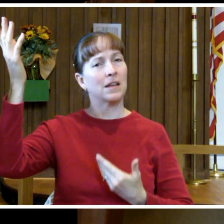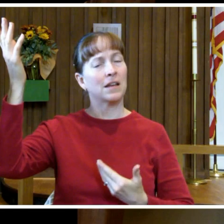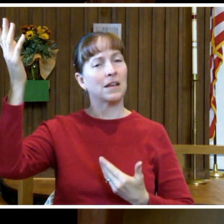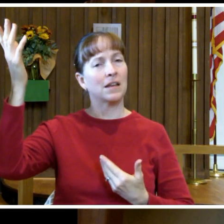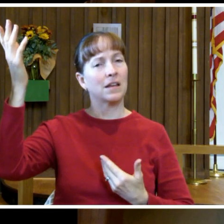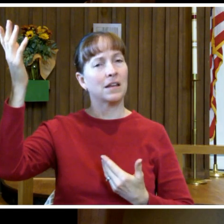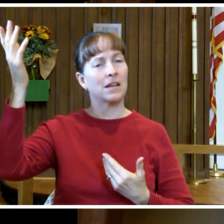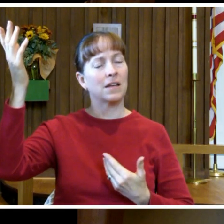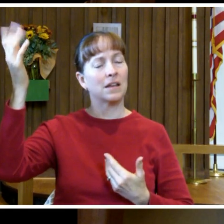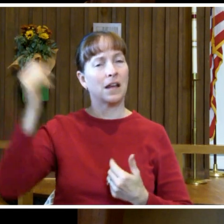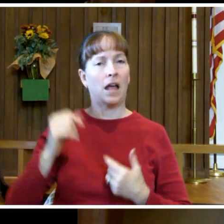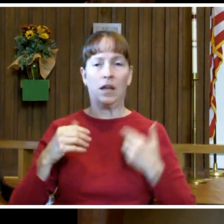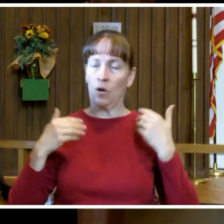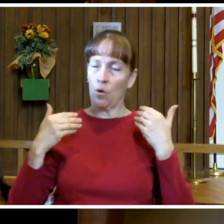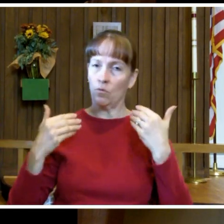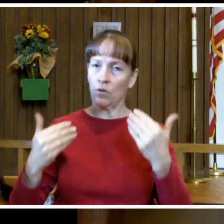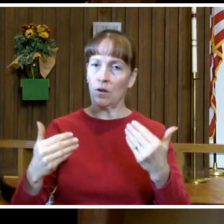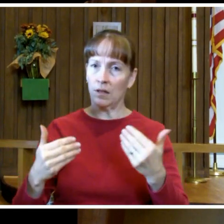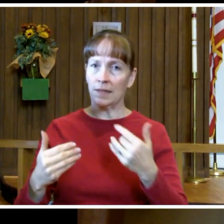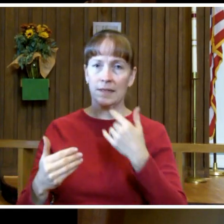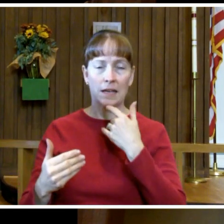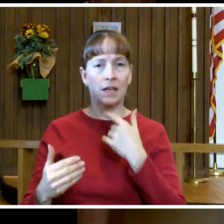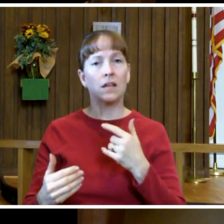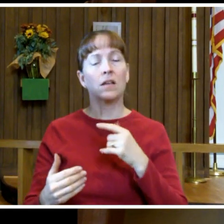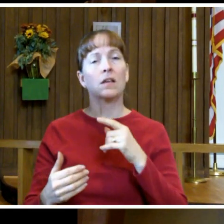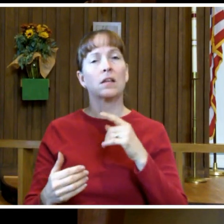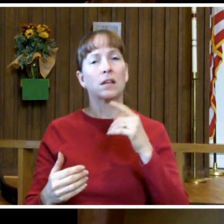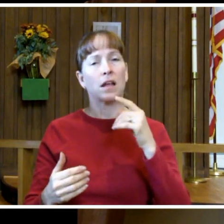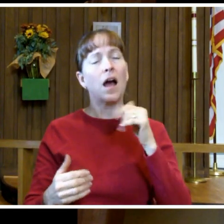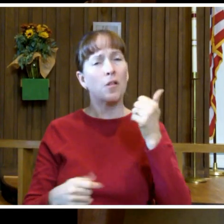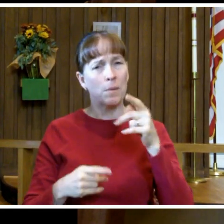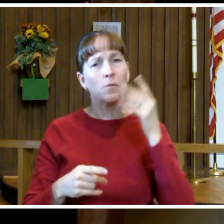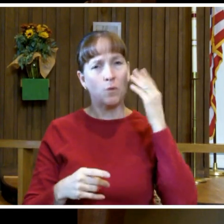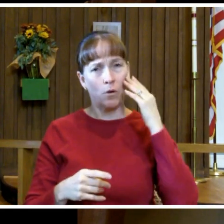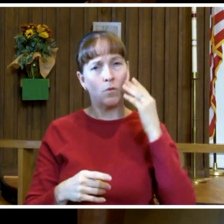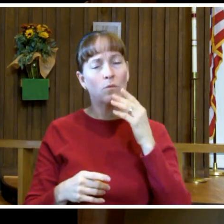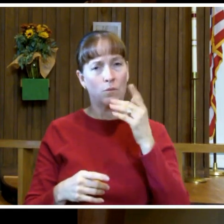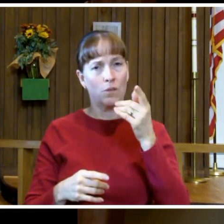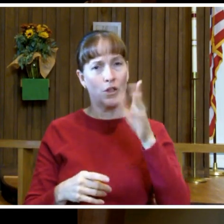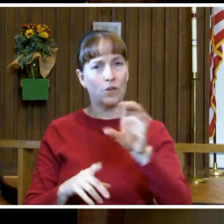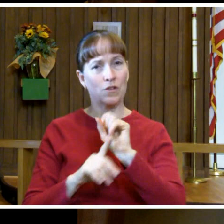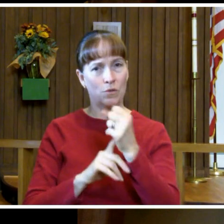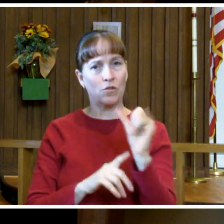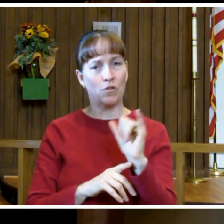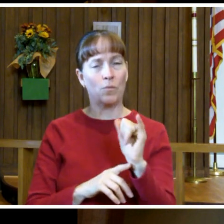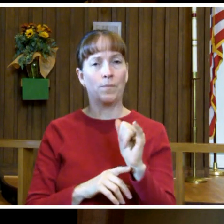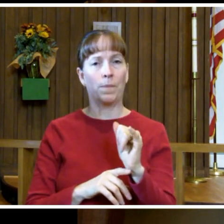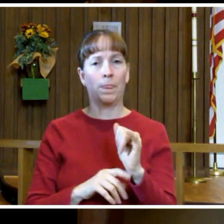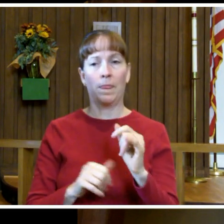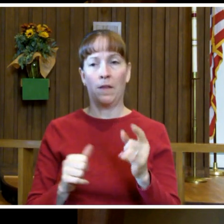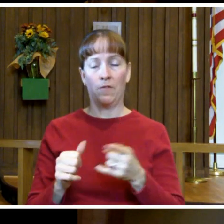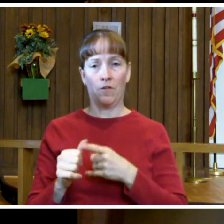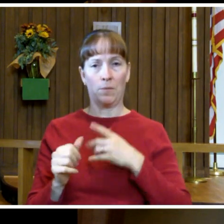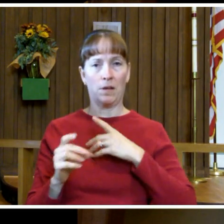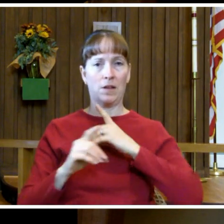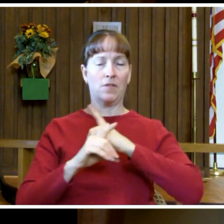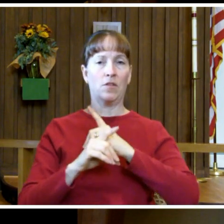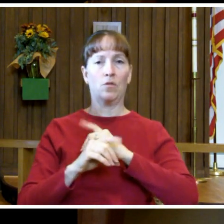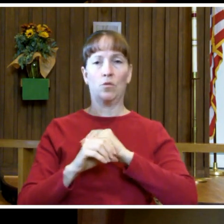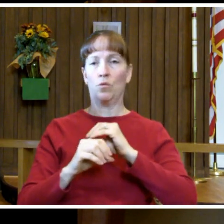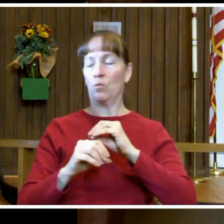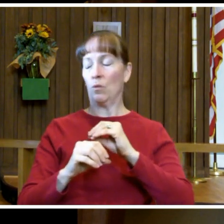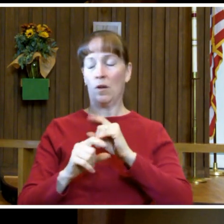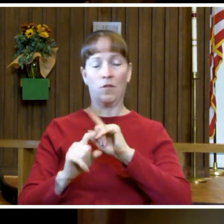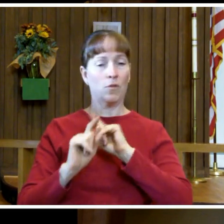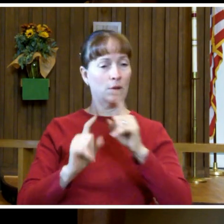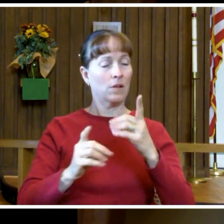And he moves on to make sure that other people know where they stand. At my first defense, no one came to